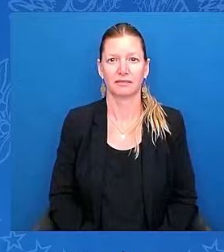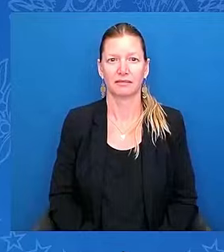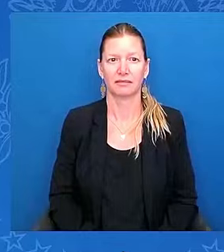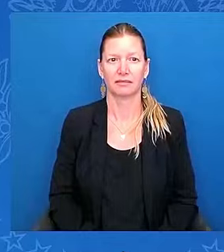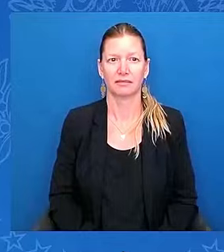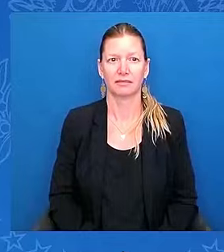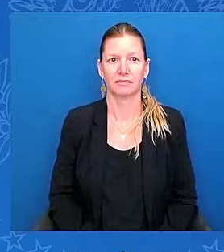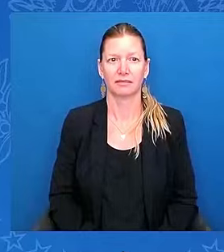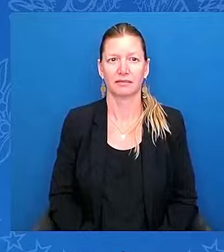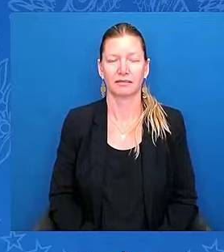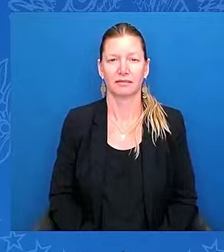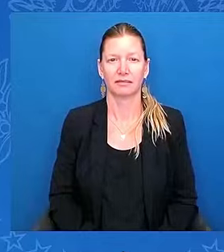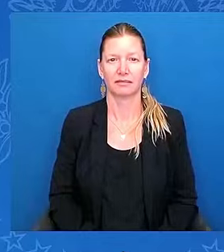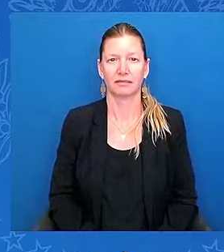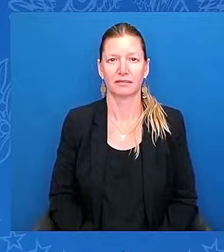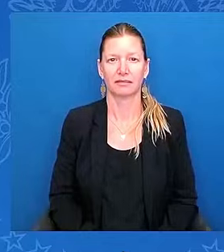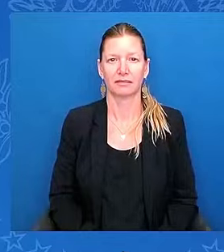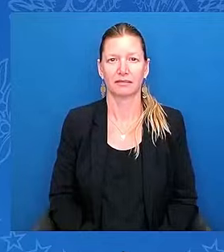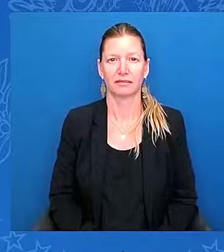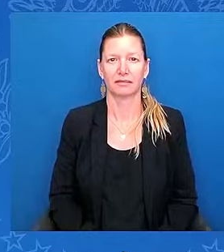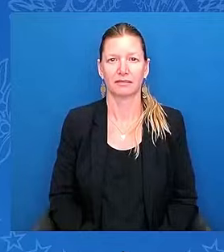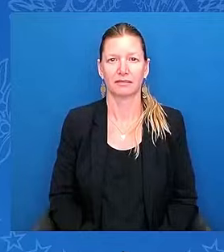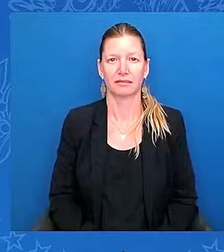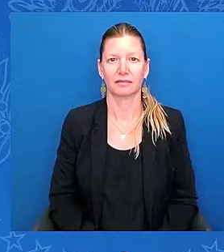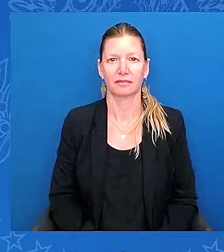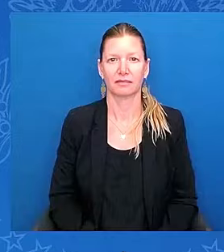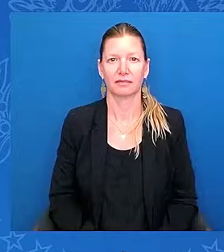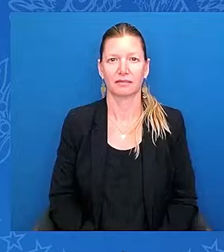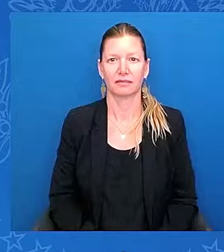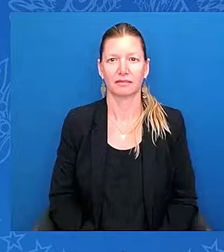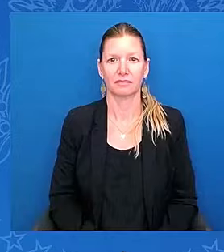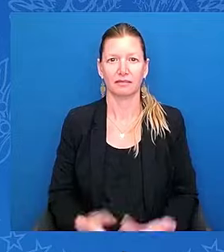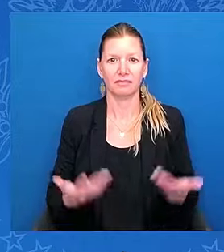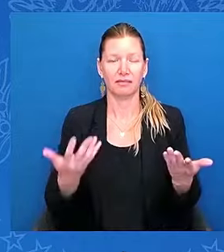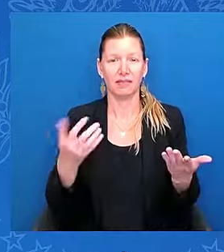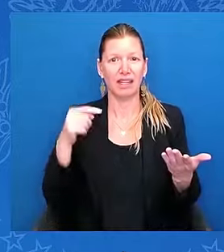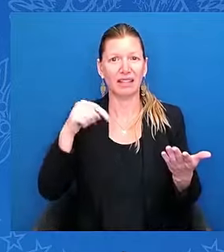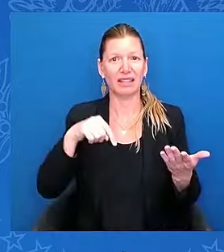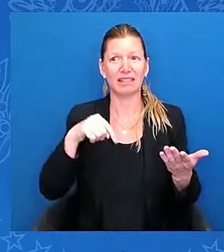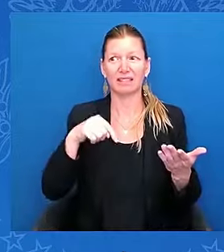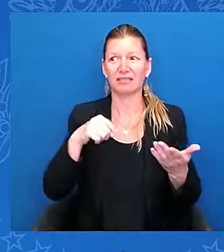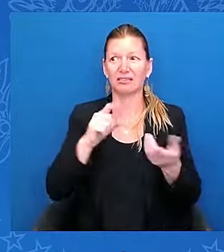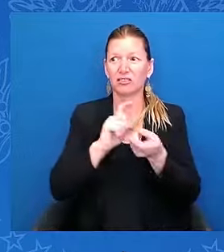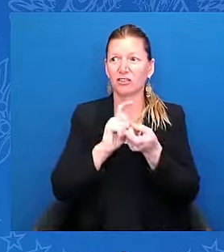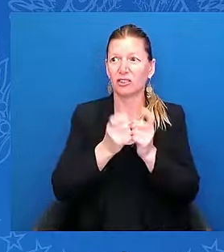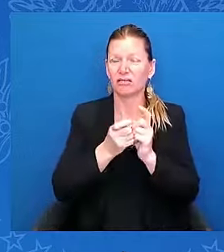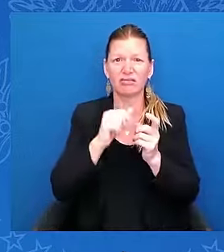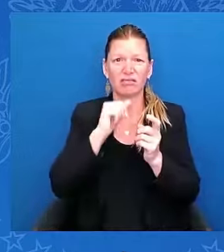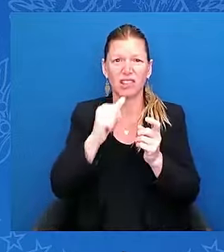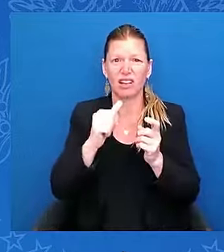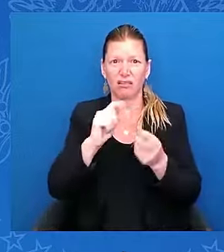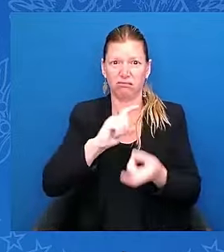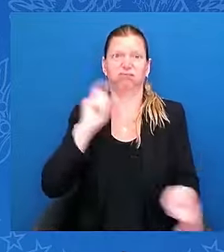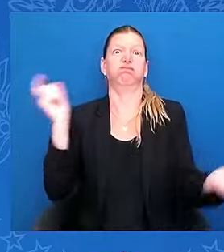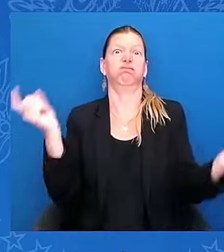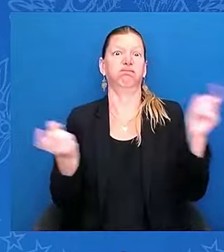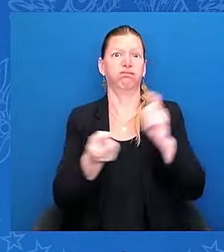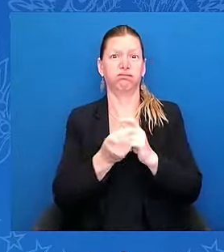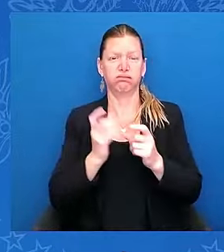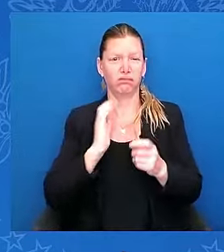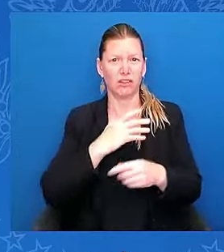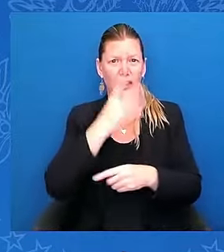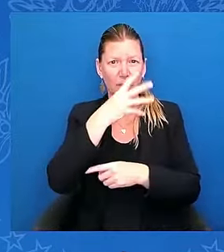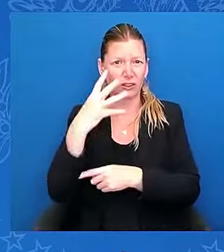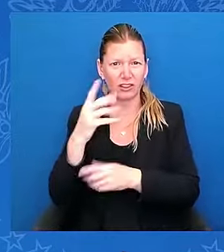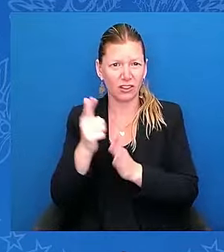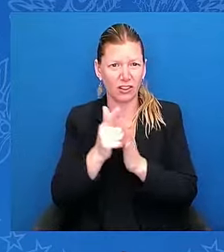It doesn't require any fundamental change in our immigration law. There's already a system in place for people we're talking about today. But the